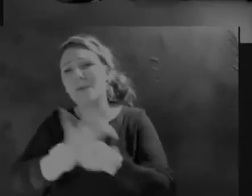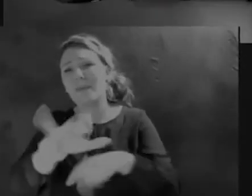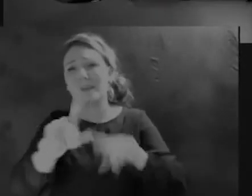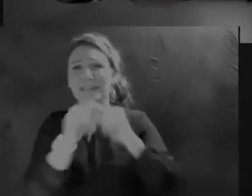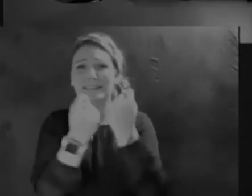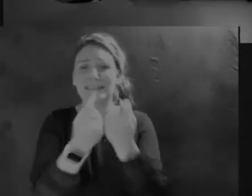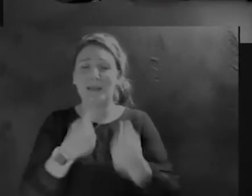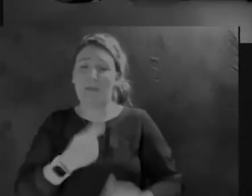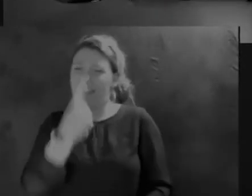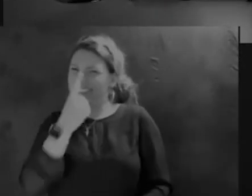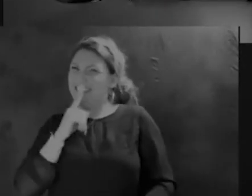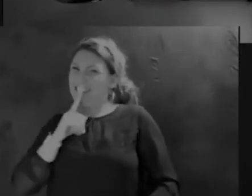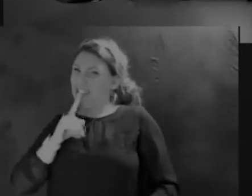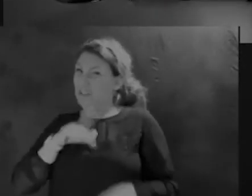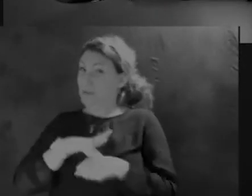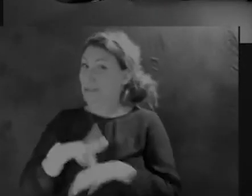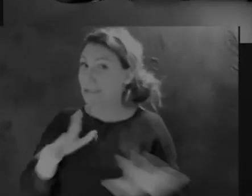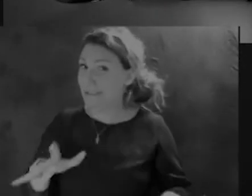available.